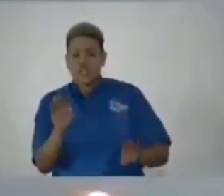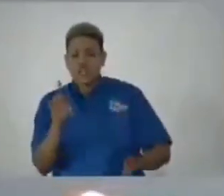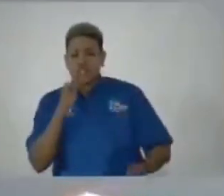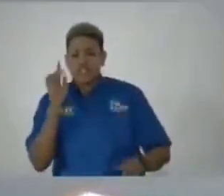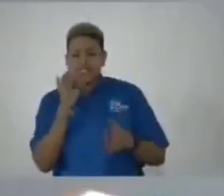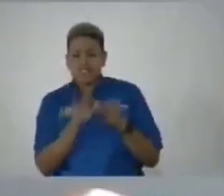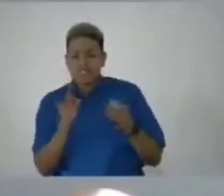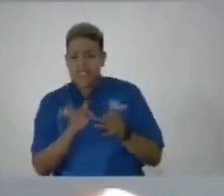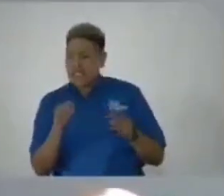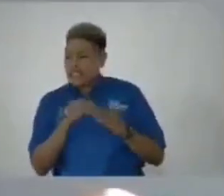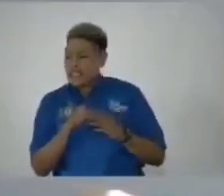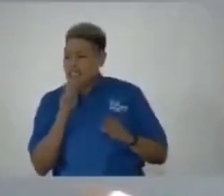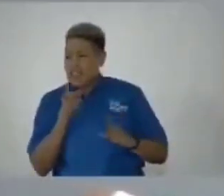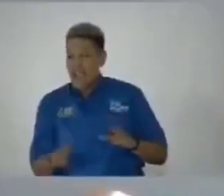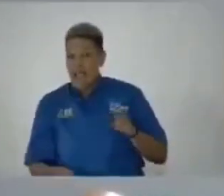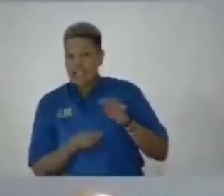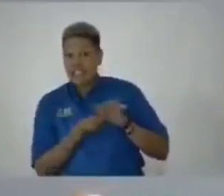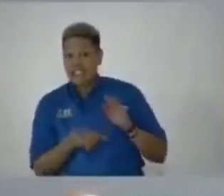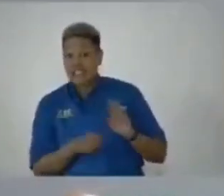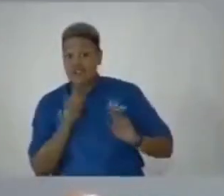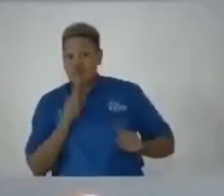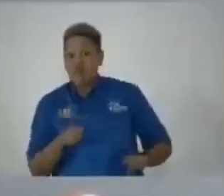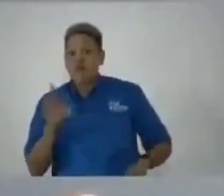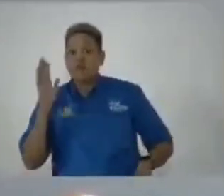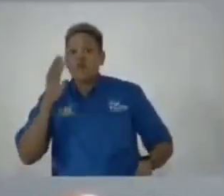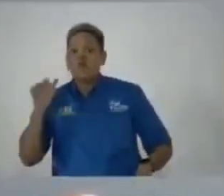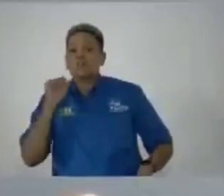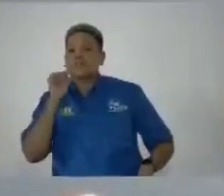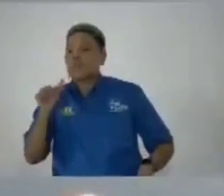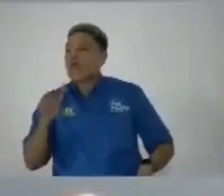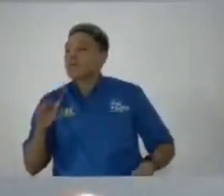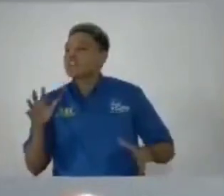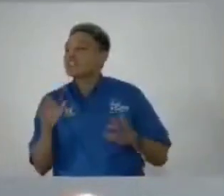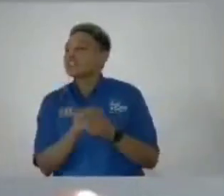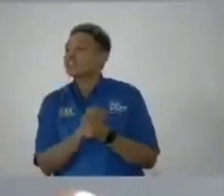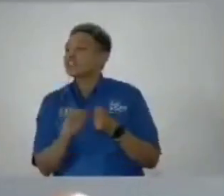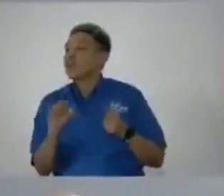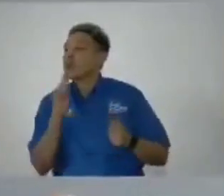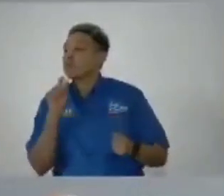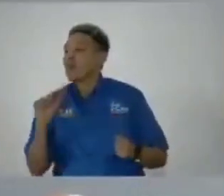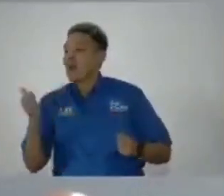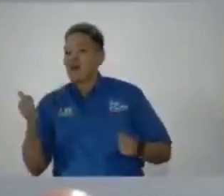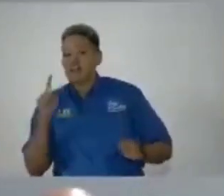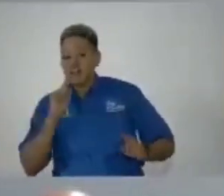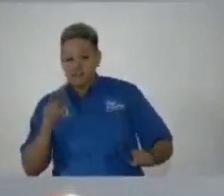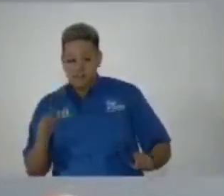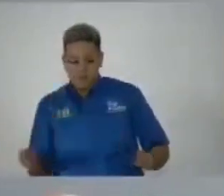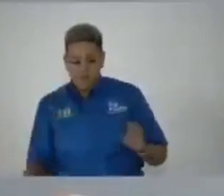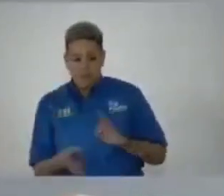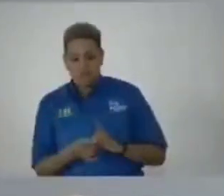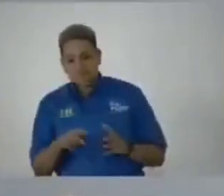stating in the addendum that they will not disturb the rest of the report what